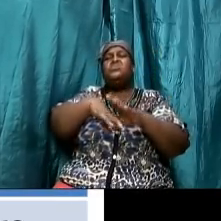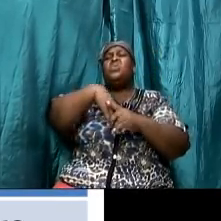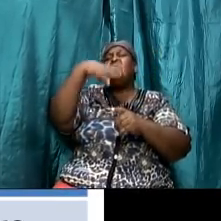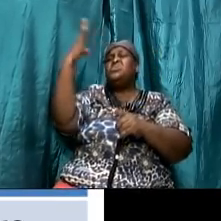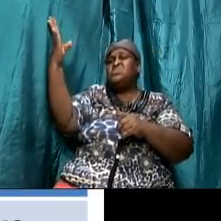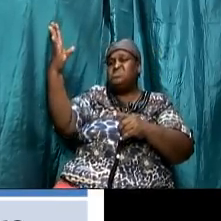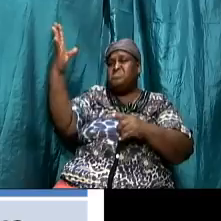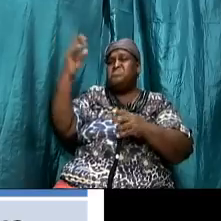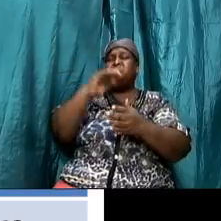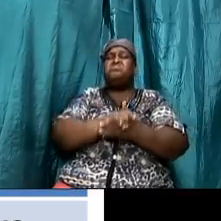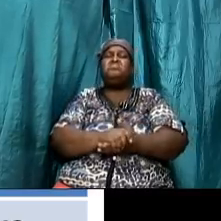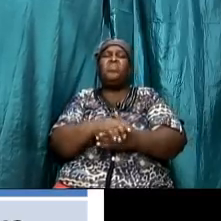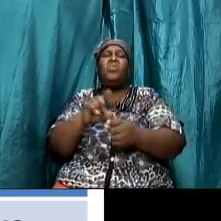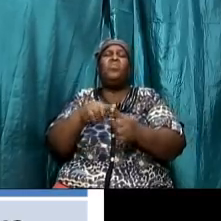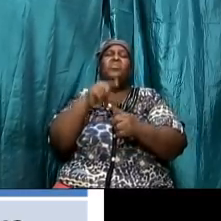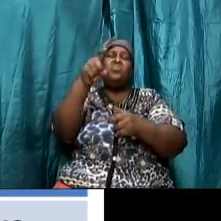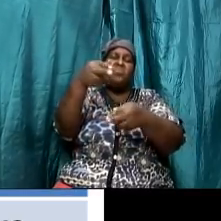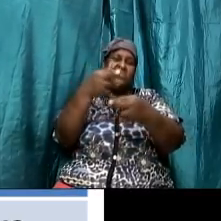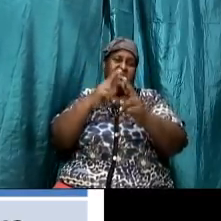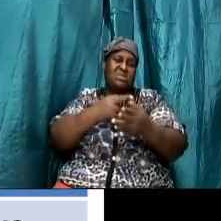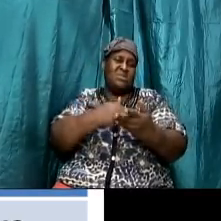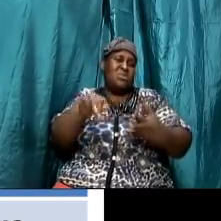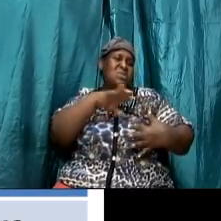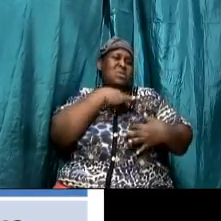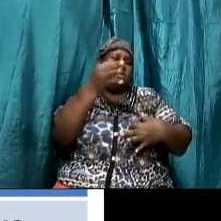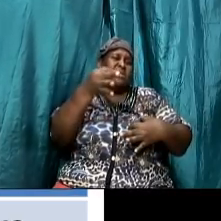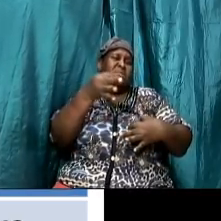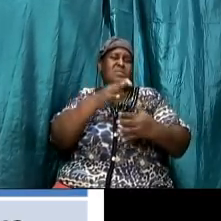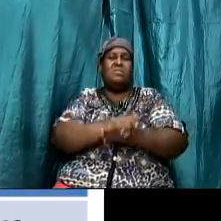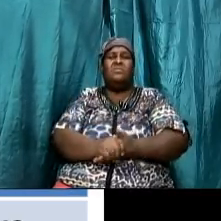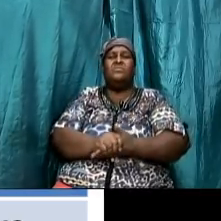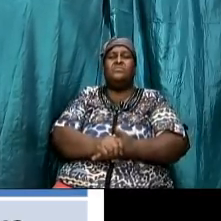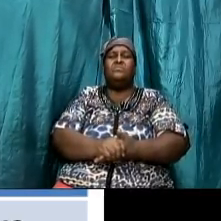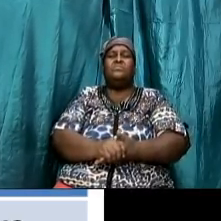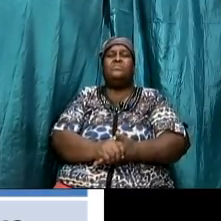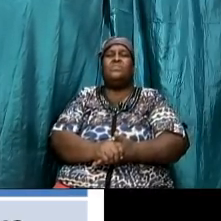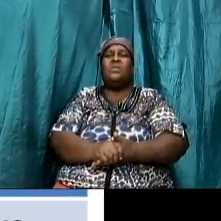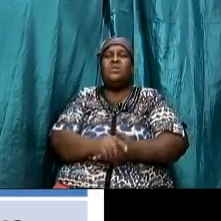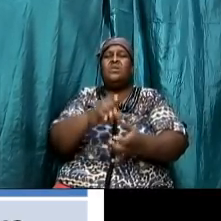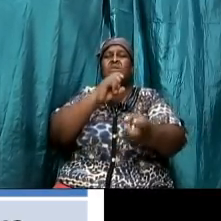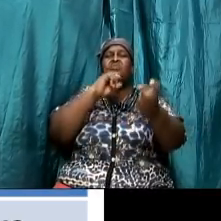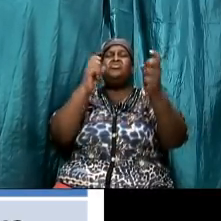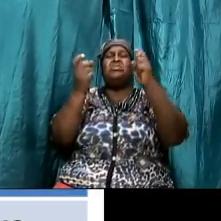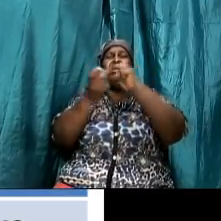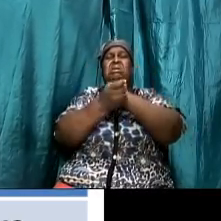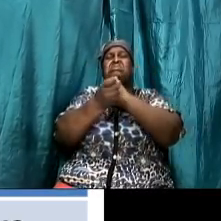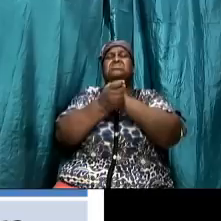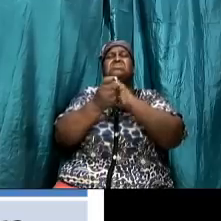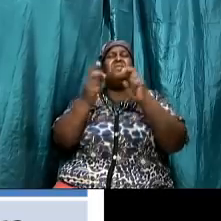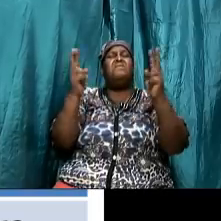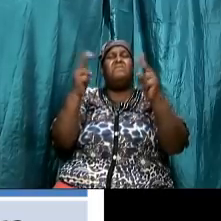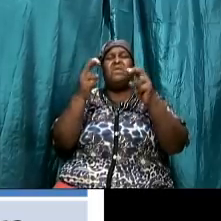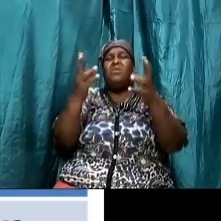but guess what happened when you get the Holy Ghost my God it changes your very desire